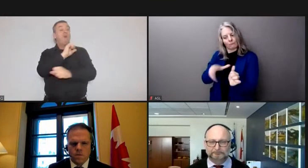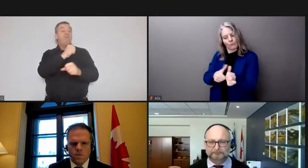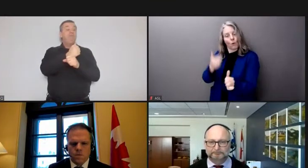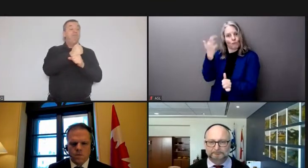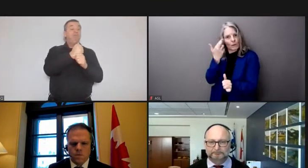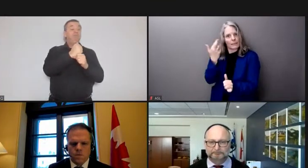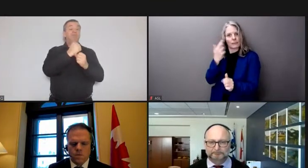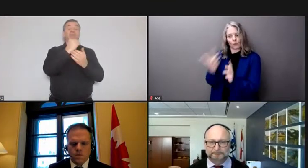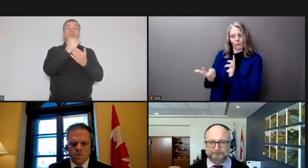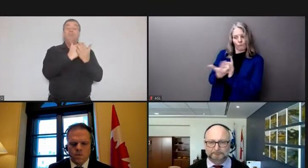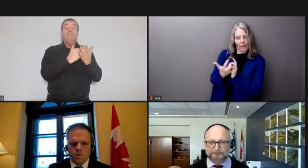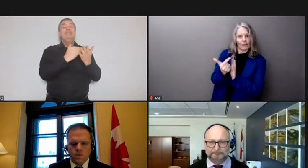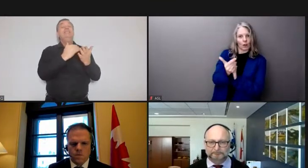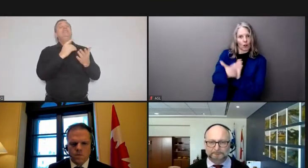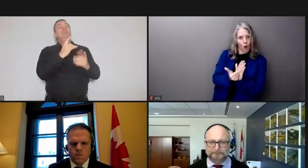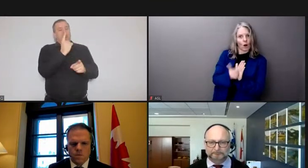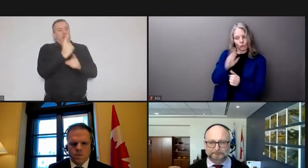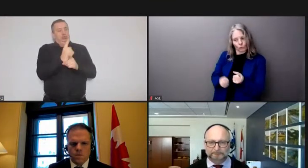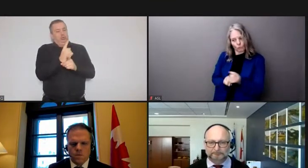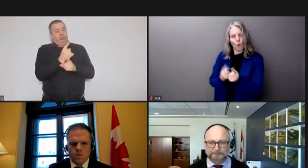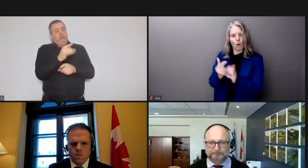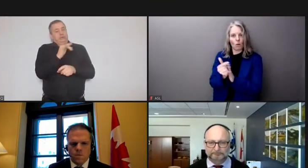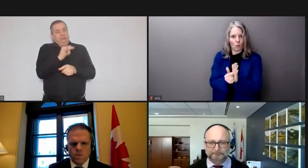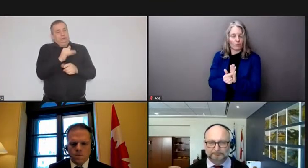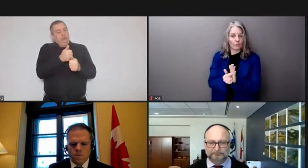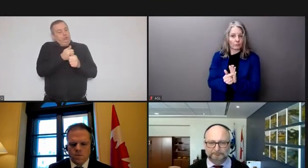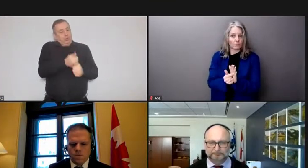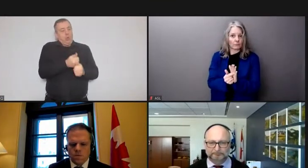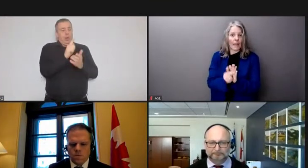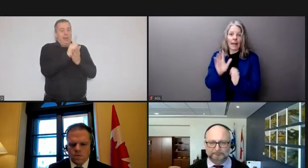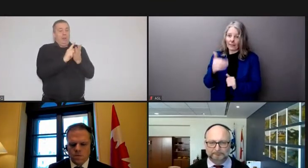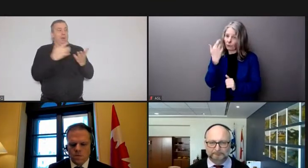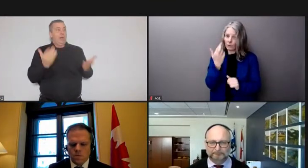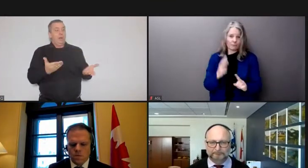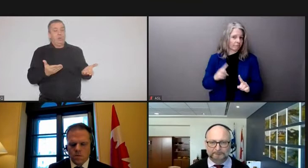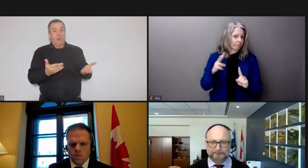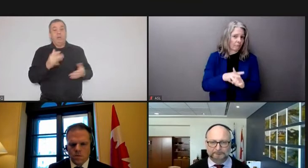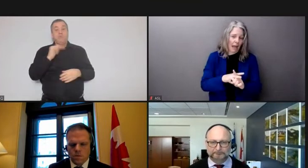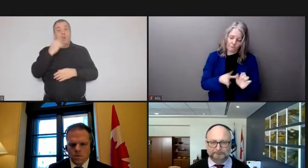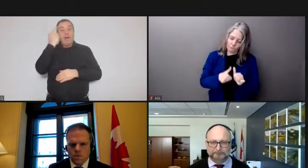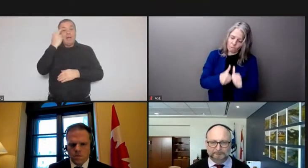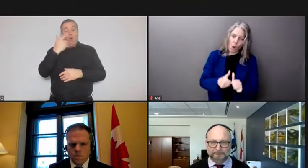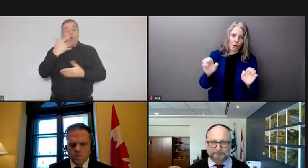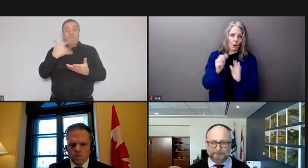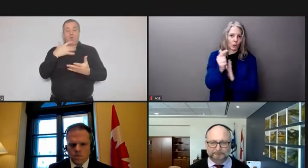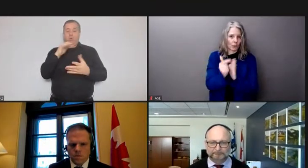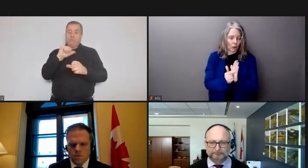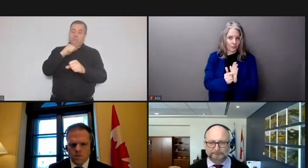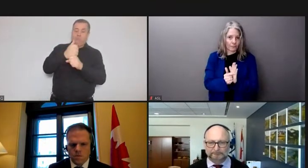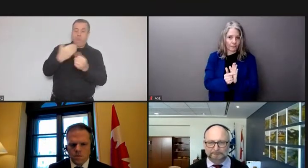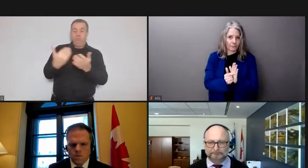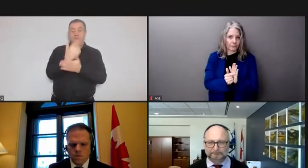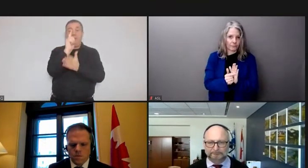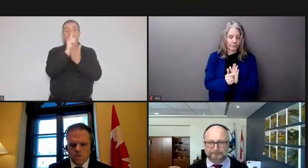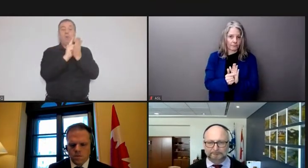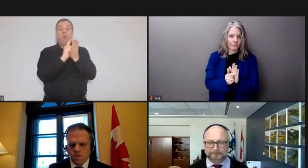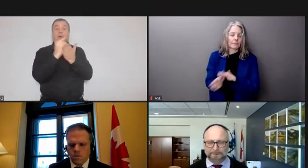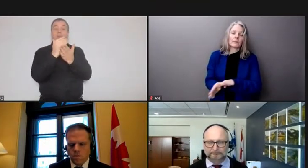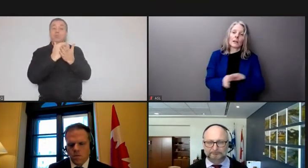with the law and this is why we invoked it for anyone who continues to remain